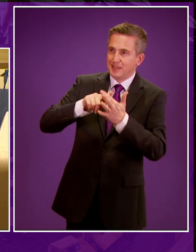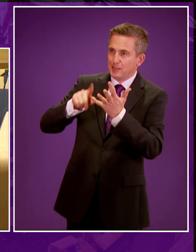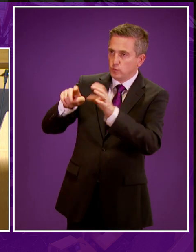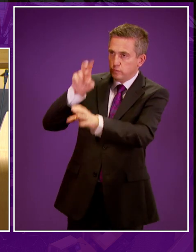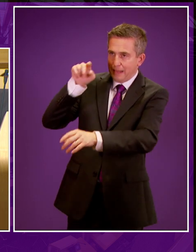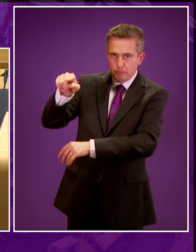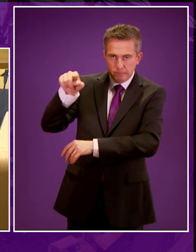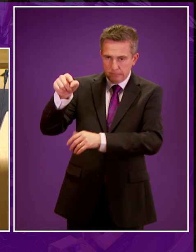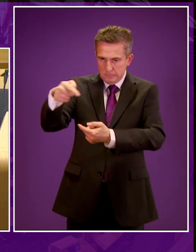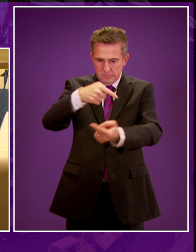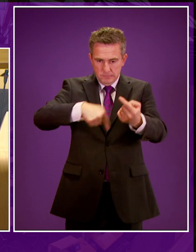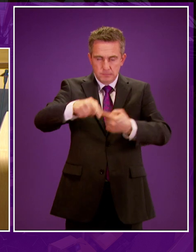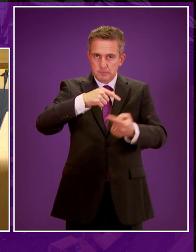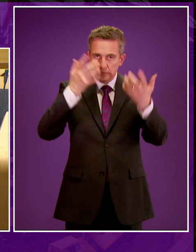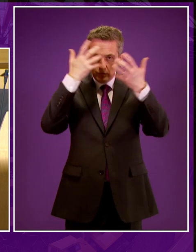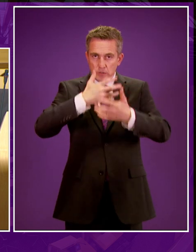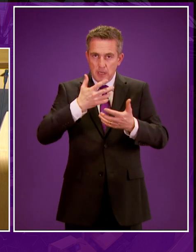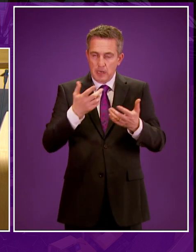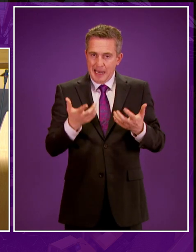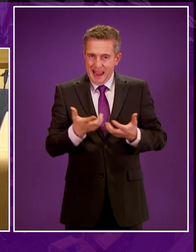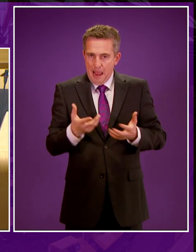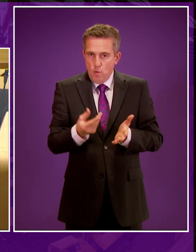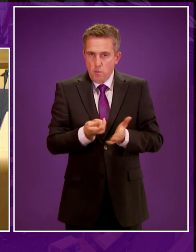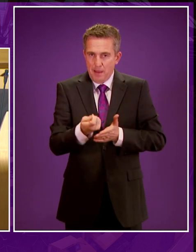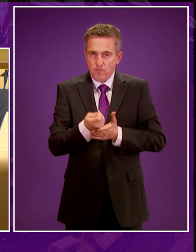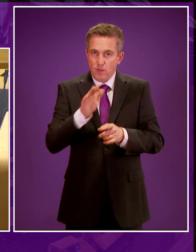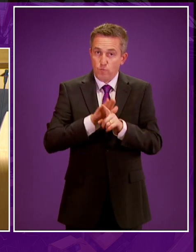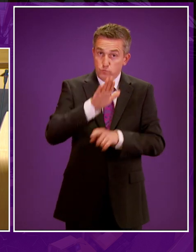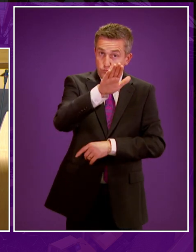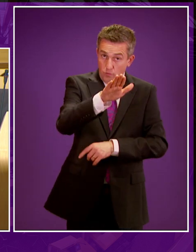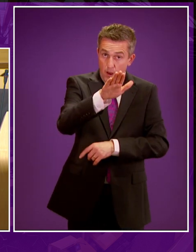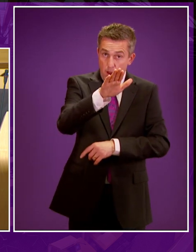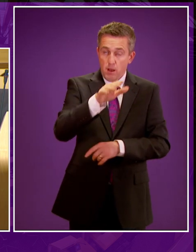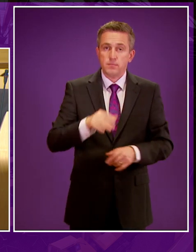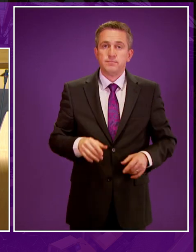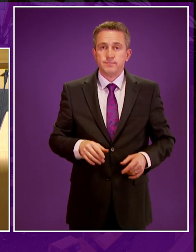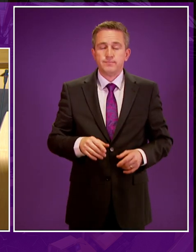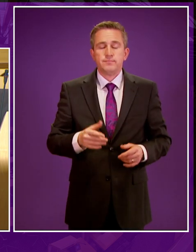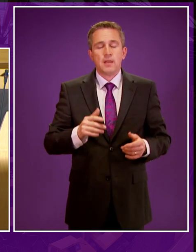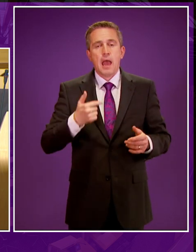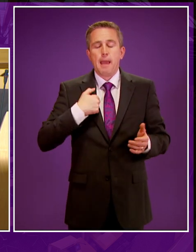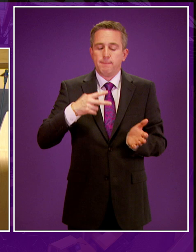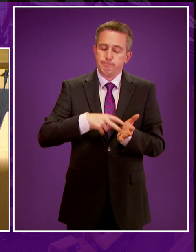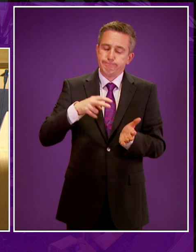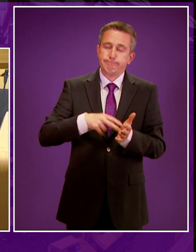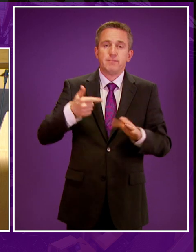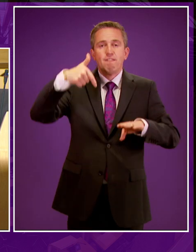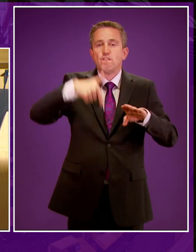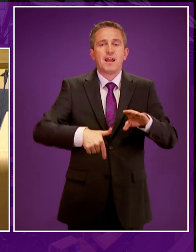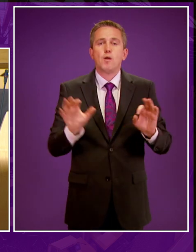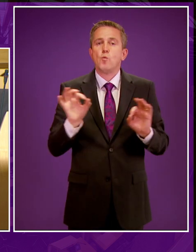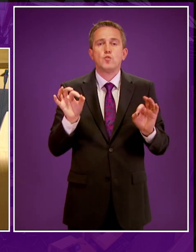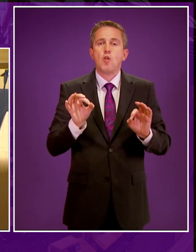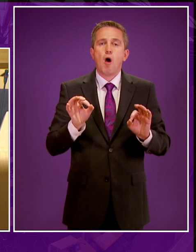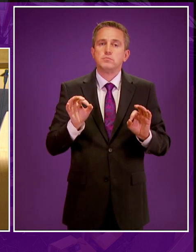and energy security and affordability are key issues going forward. I am glad that the exploitation of unconventional oil and gas will not play a